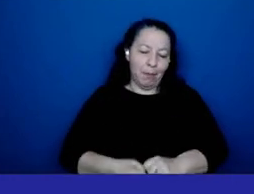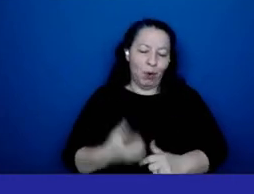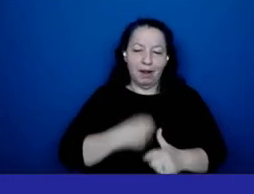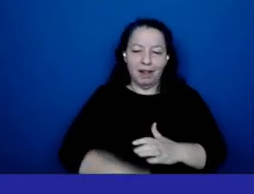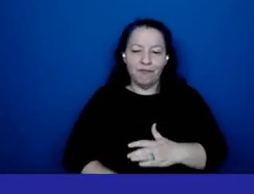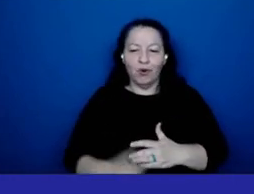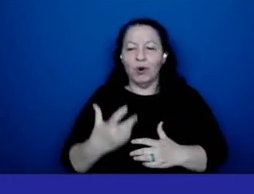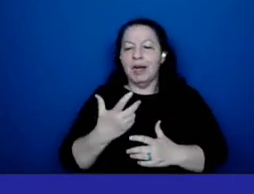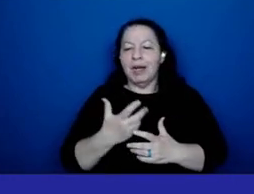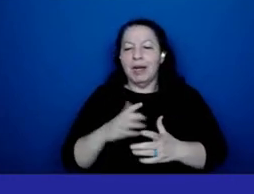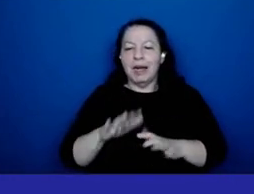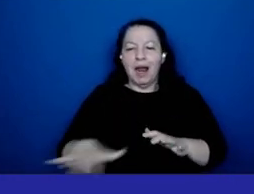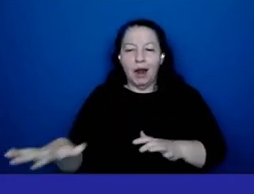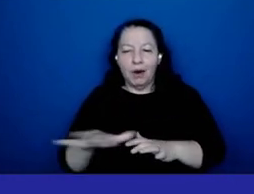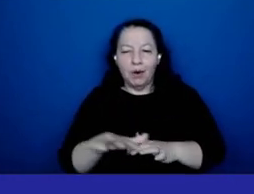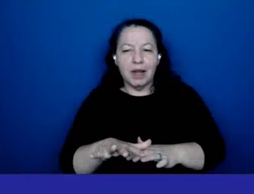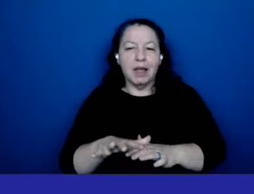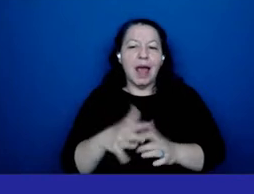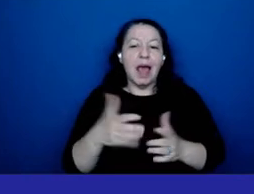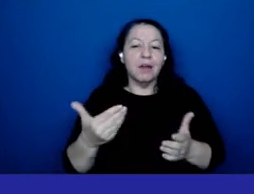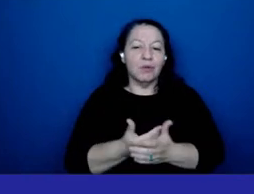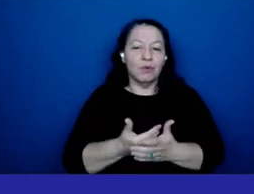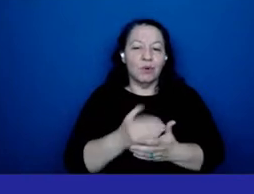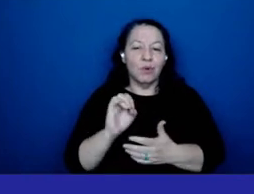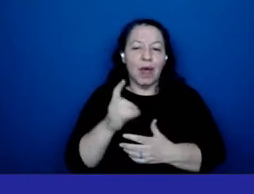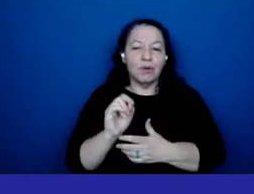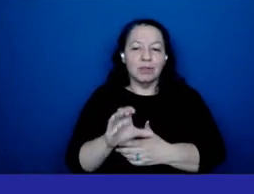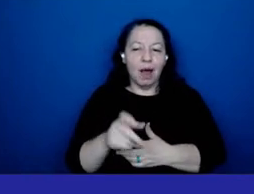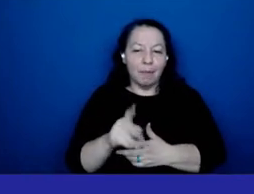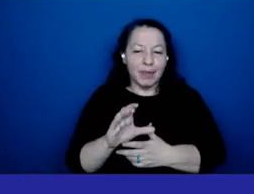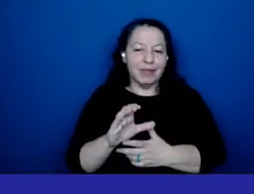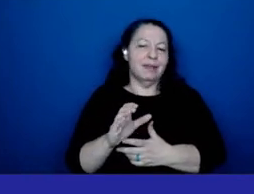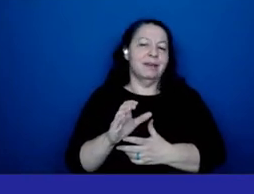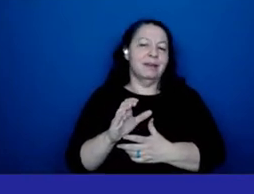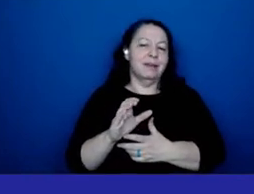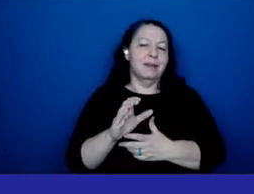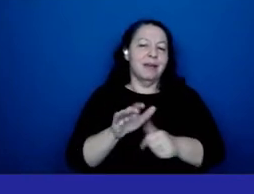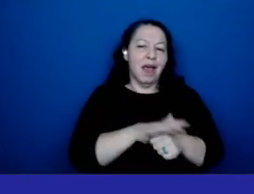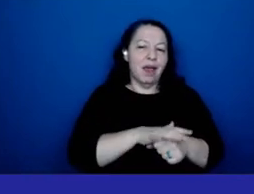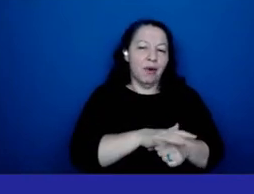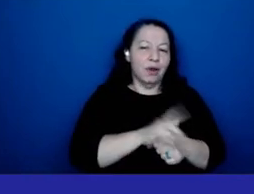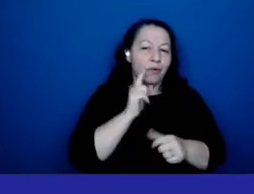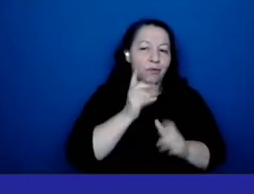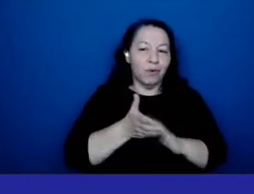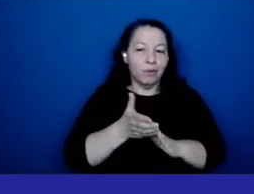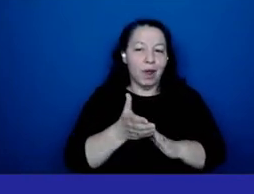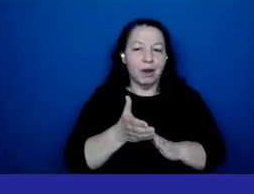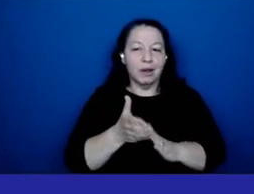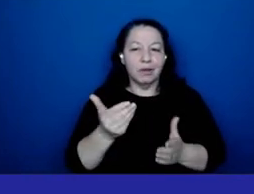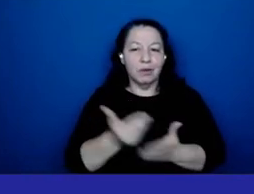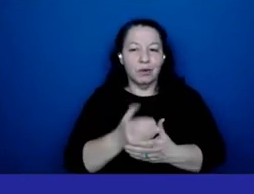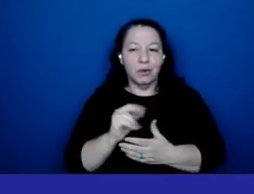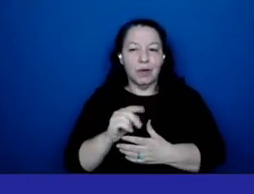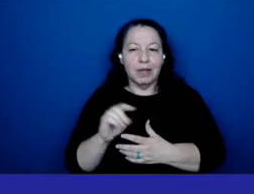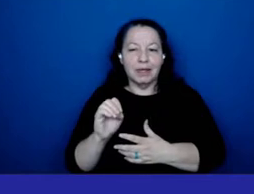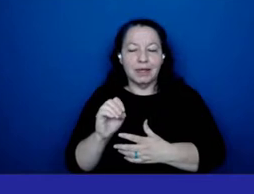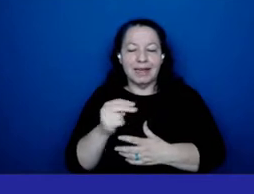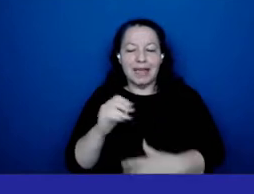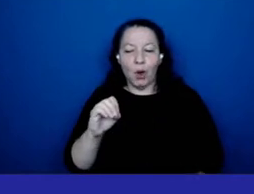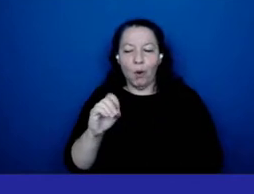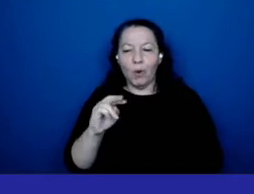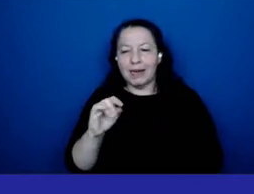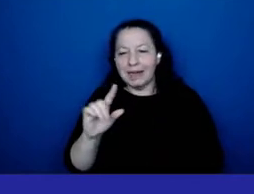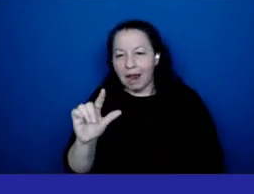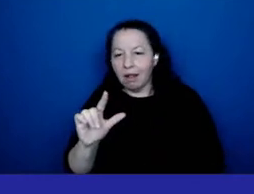endoscopic suite or renovating the neonatal intensive care uh and the hospital also